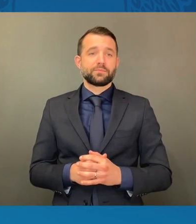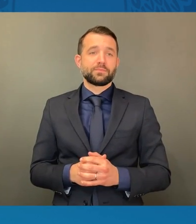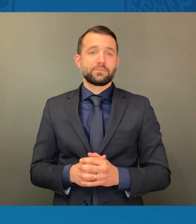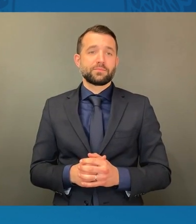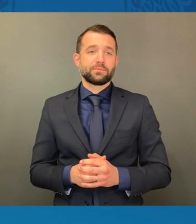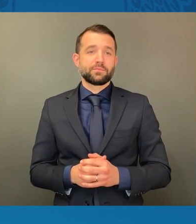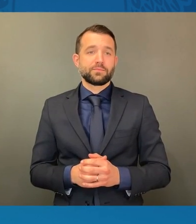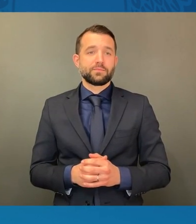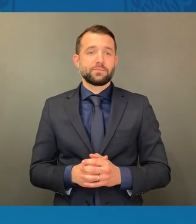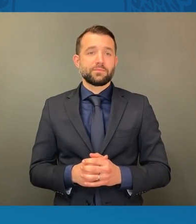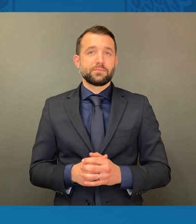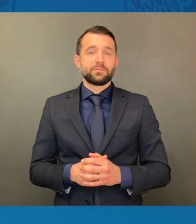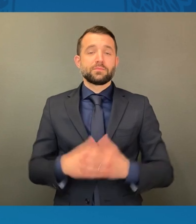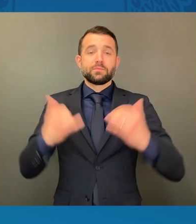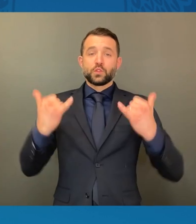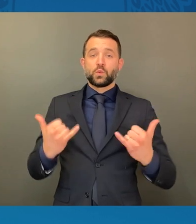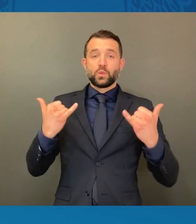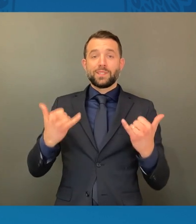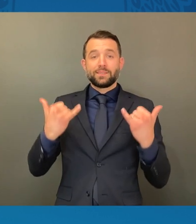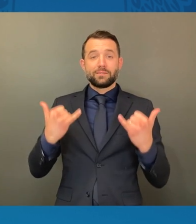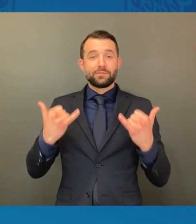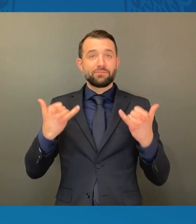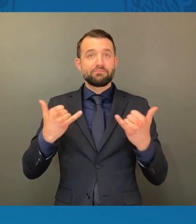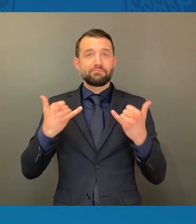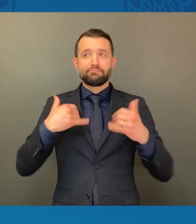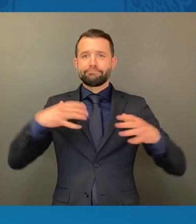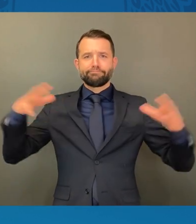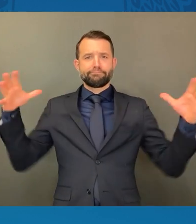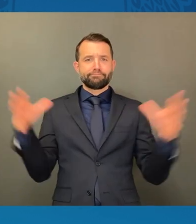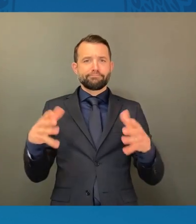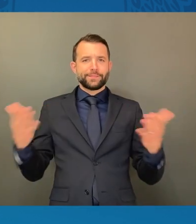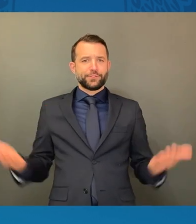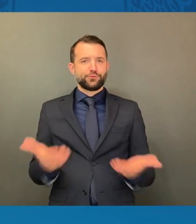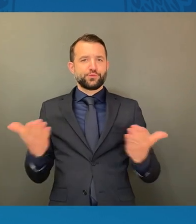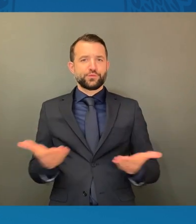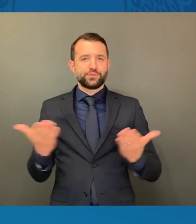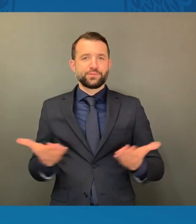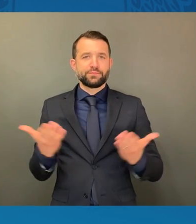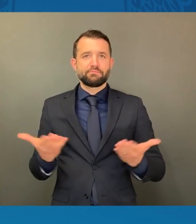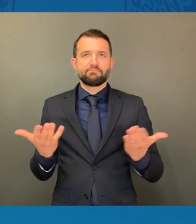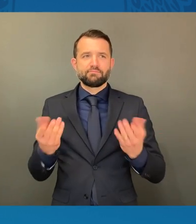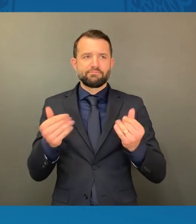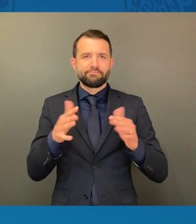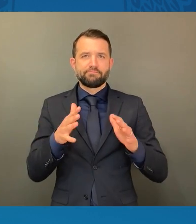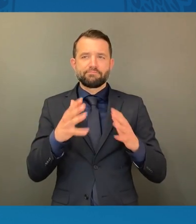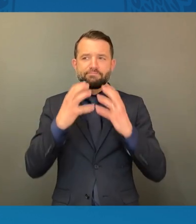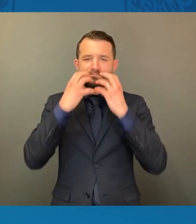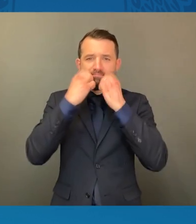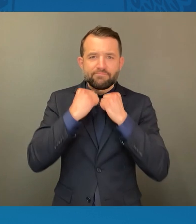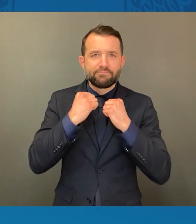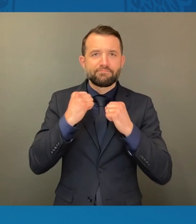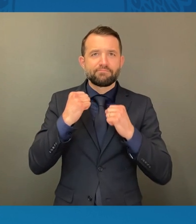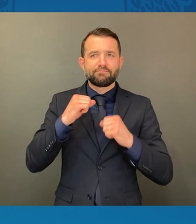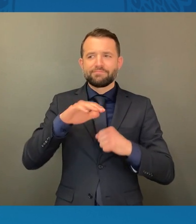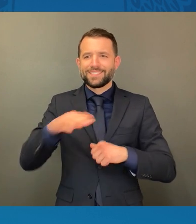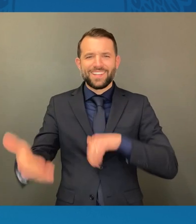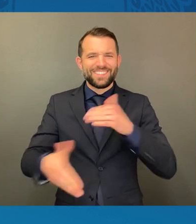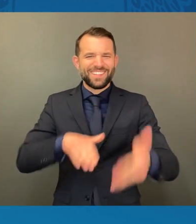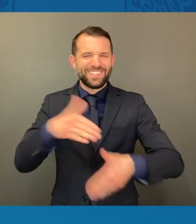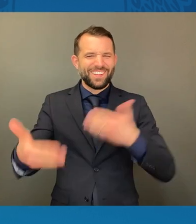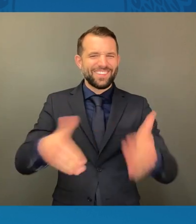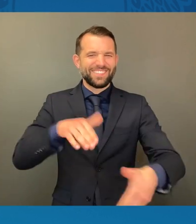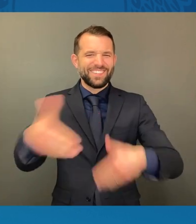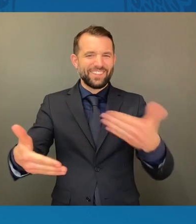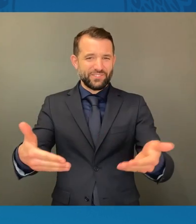So, today we gather here on hallowed ground. It was a chilly Sunday